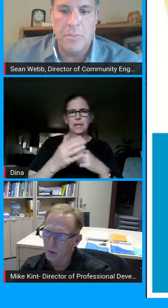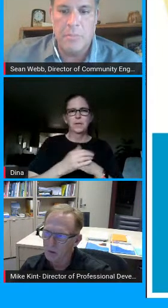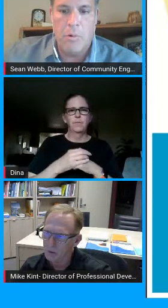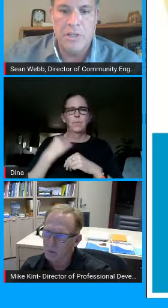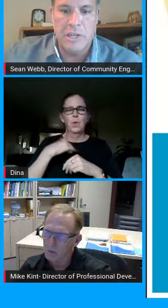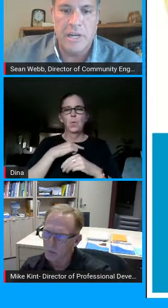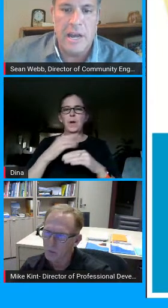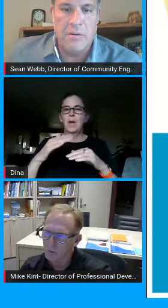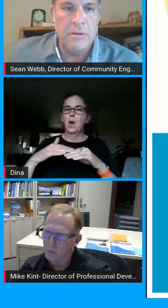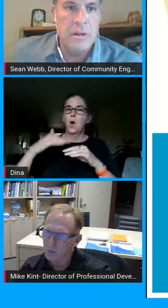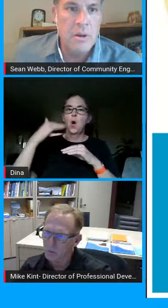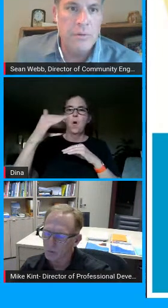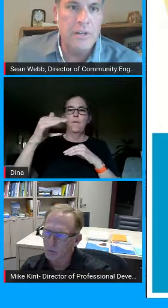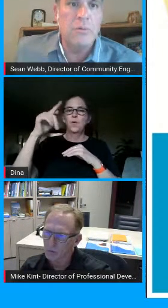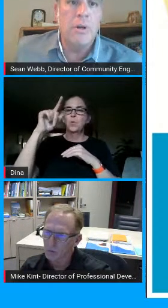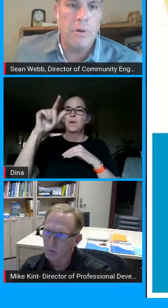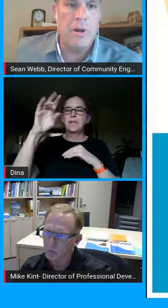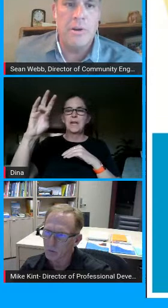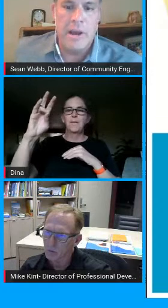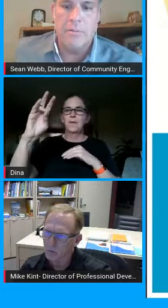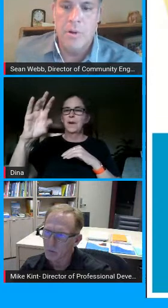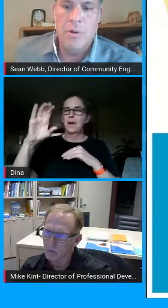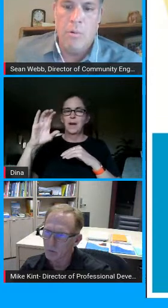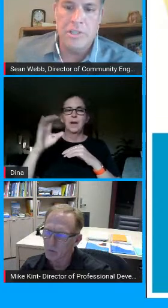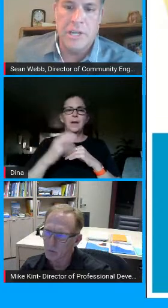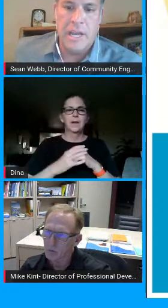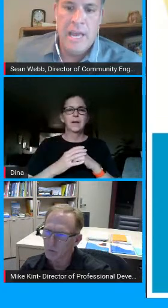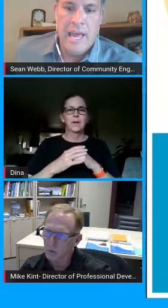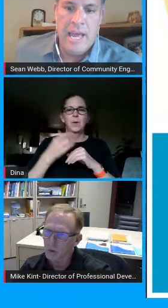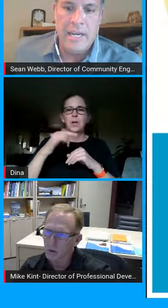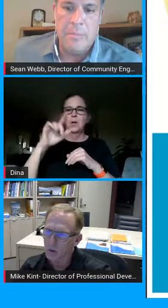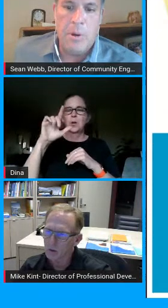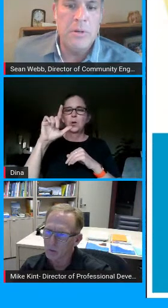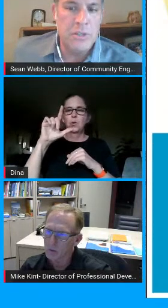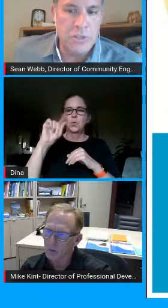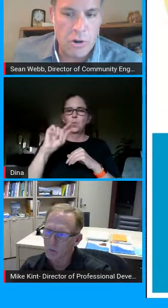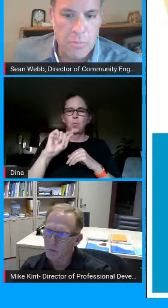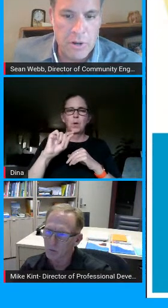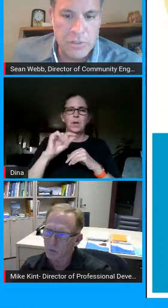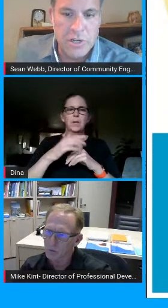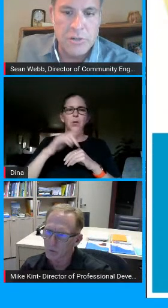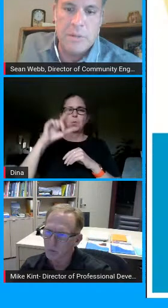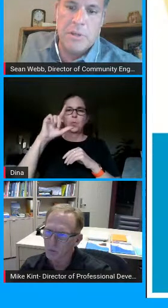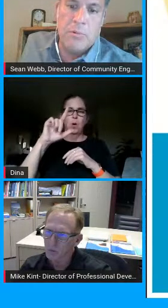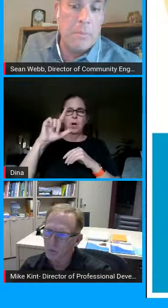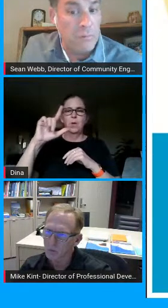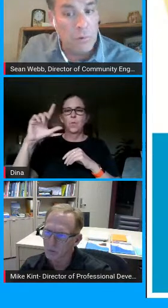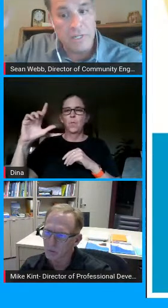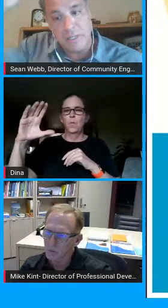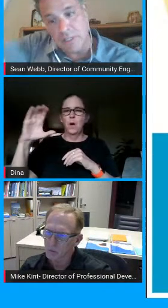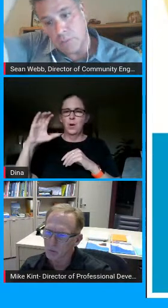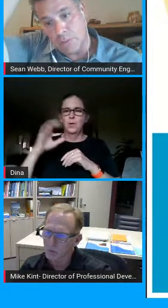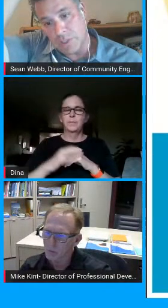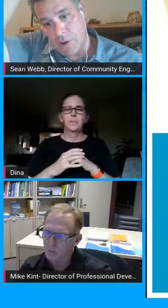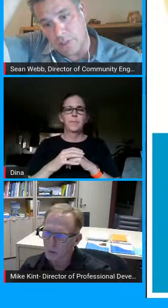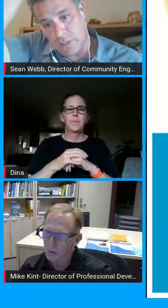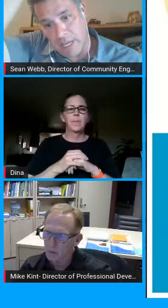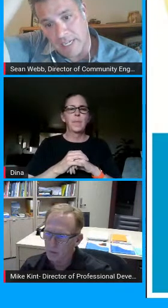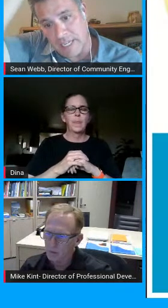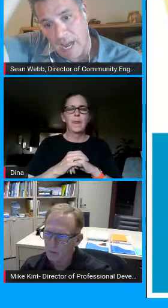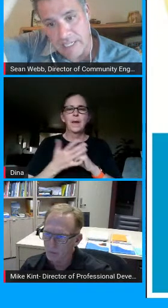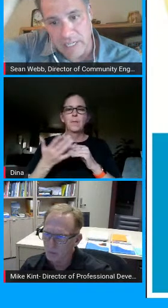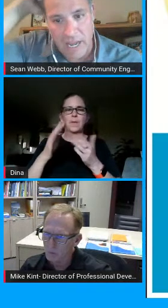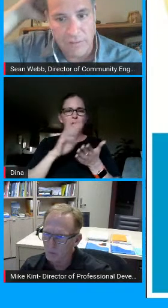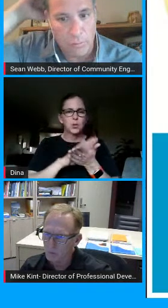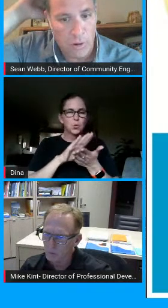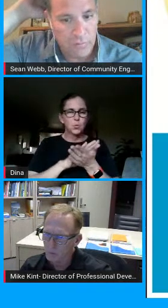2700 people watching it now and we've got 2100 now watching and uh palm desert charter middle is going to do something right before the school starts